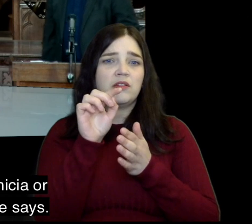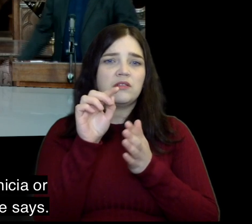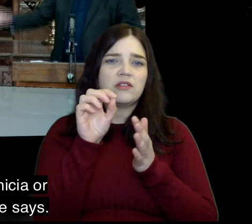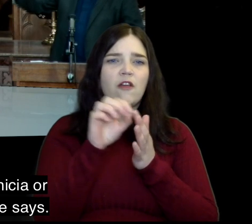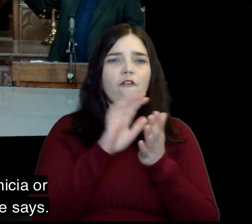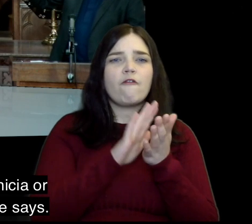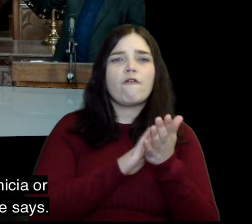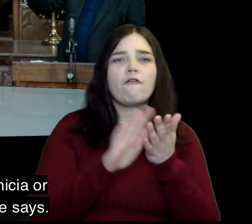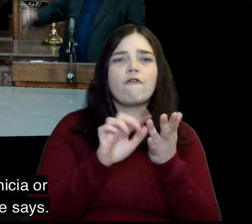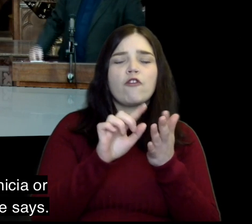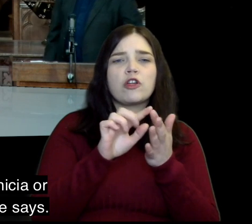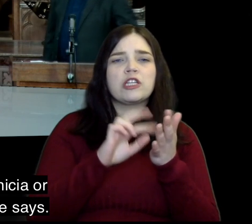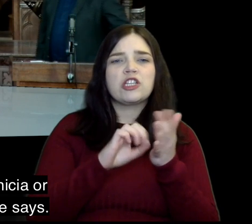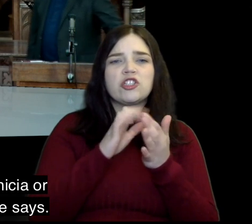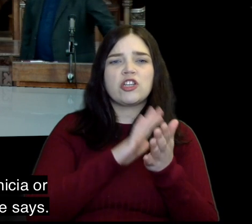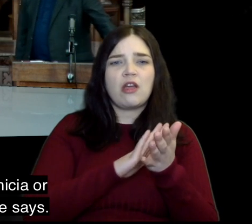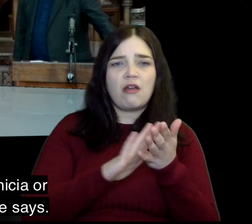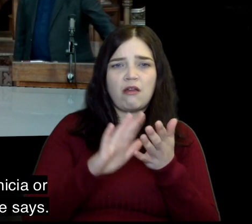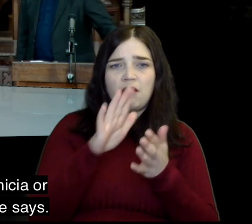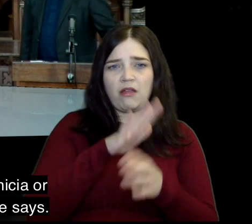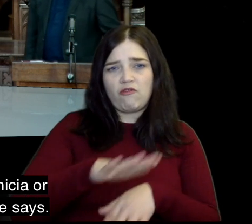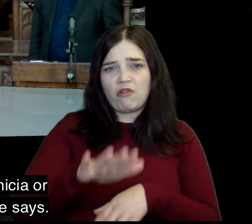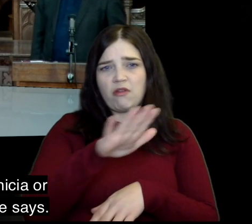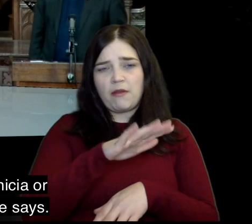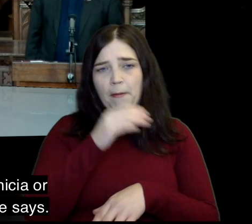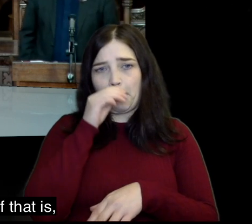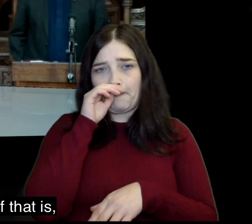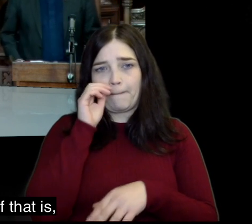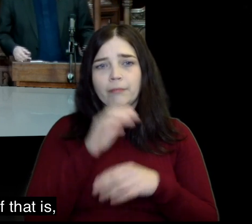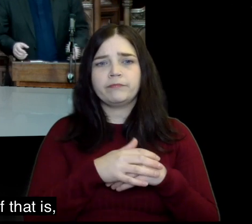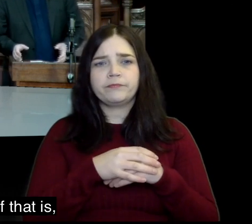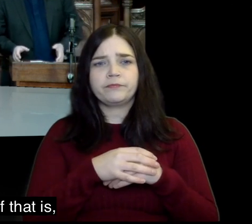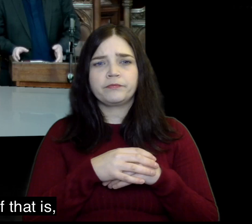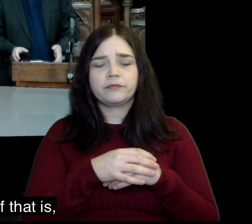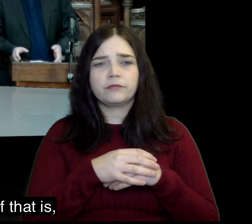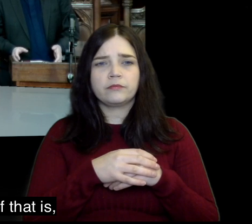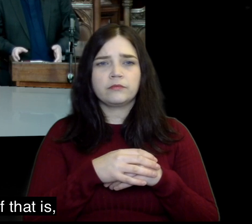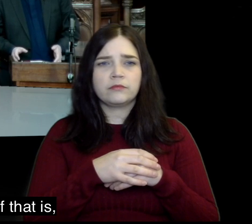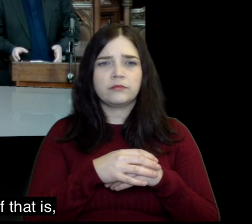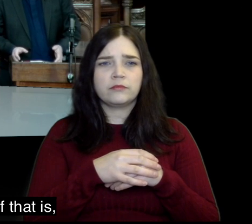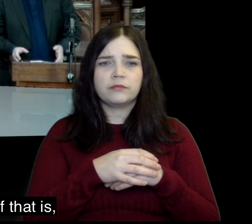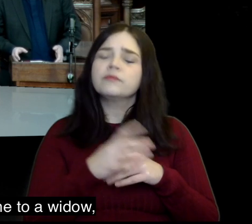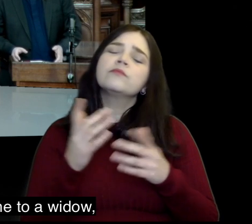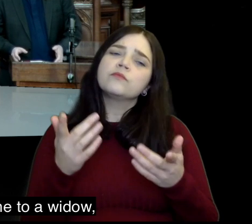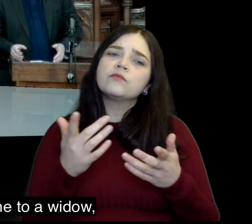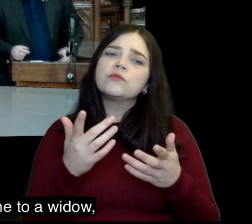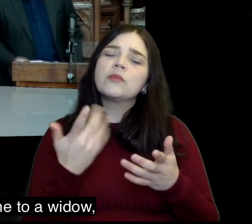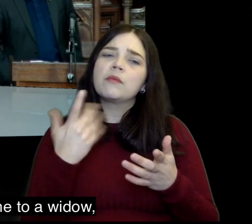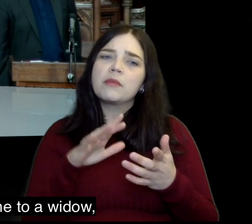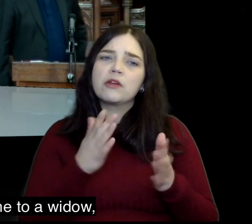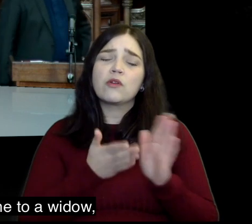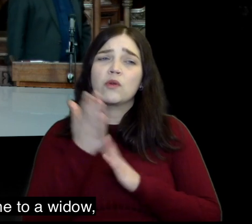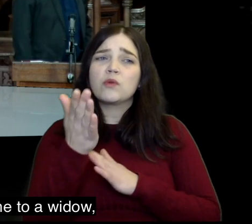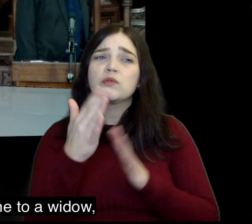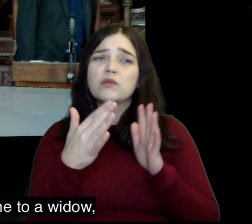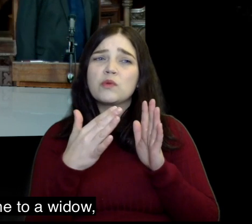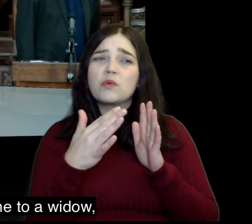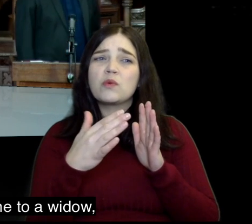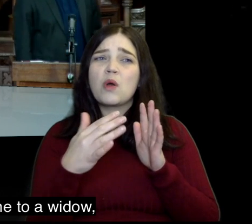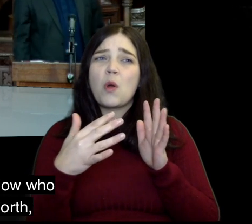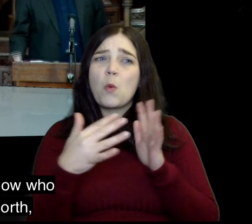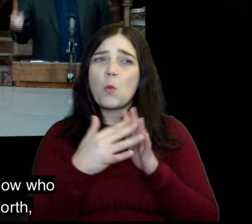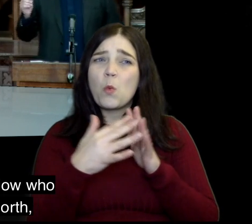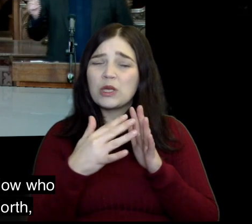right up into Zarephath which is in Phoenicia or Sidon as the Bible says the significance of that is